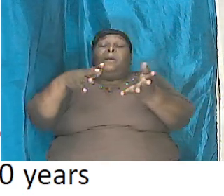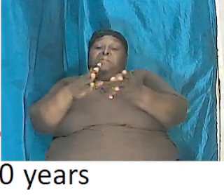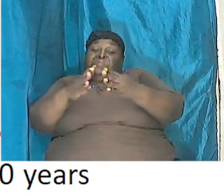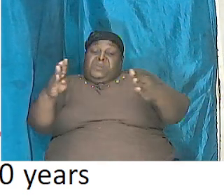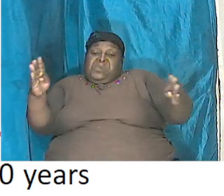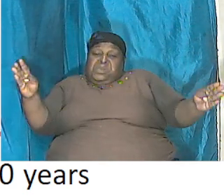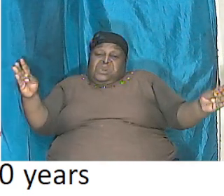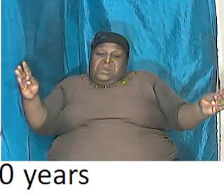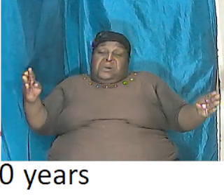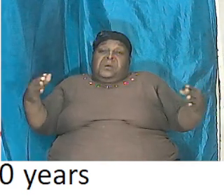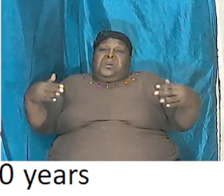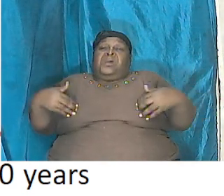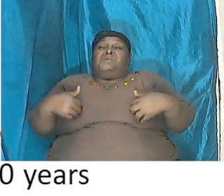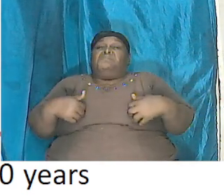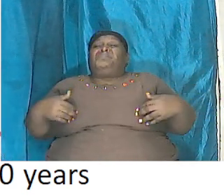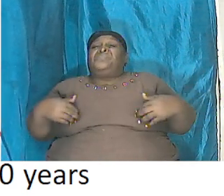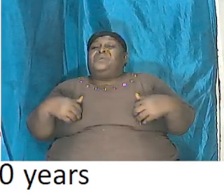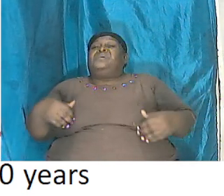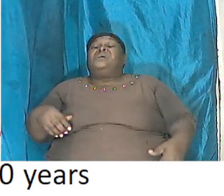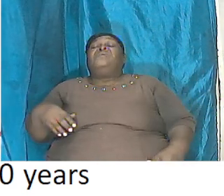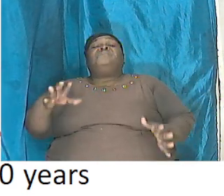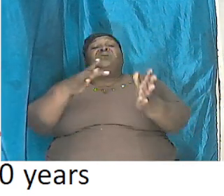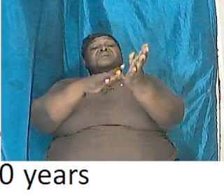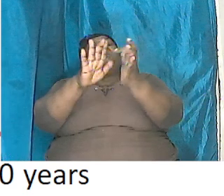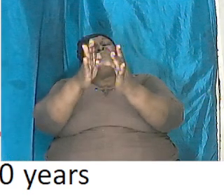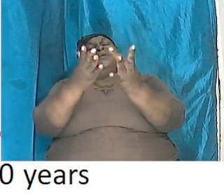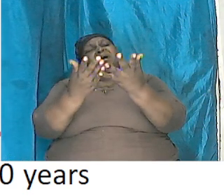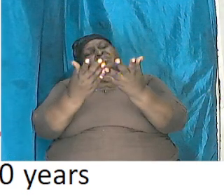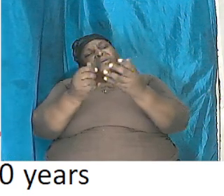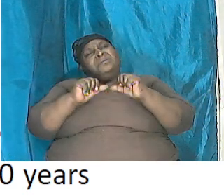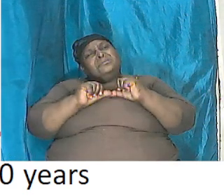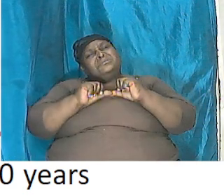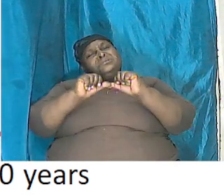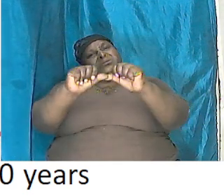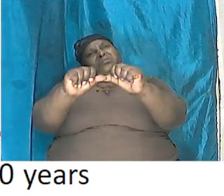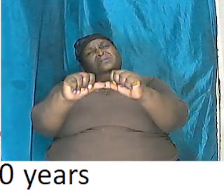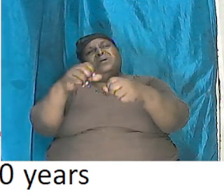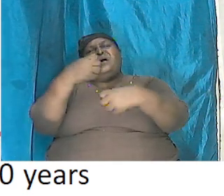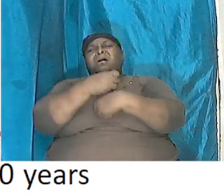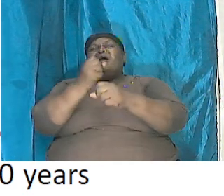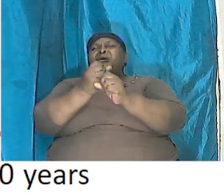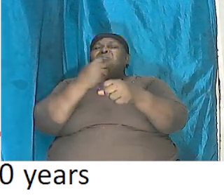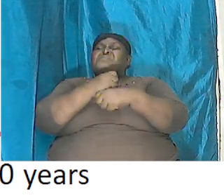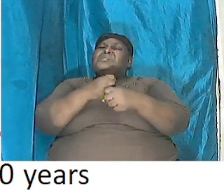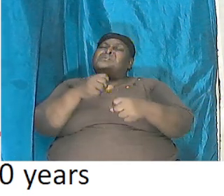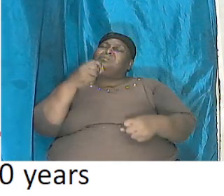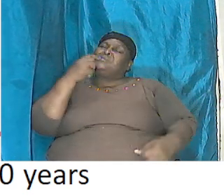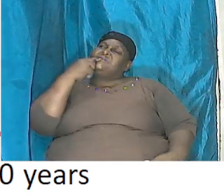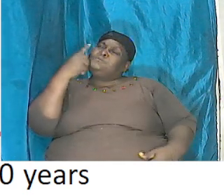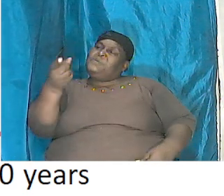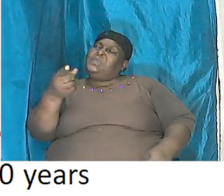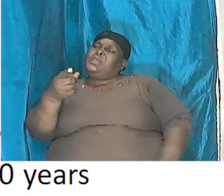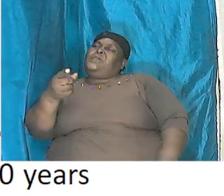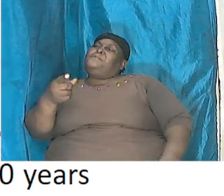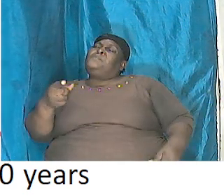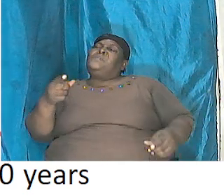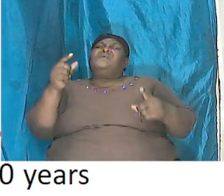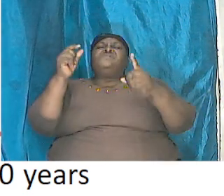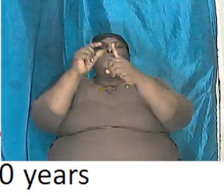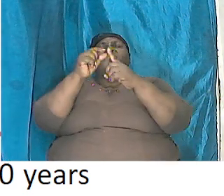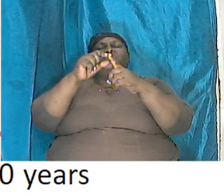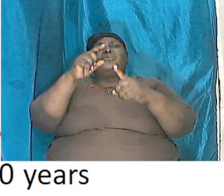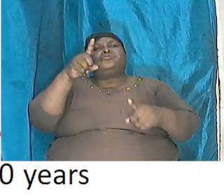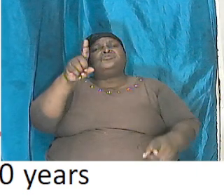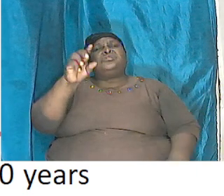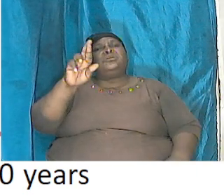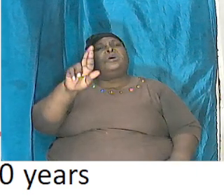they because the Bible constantly makes mention of dragons the